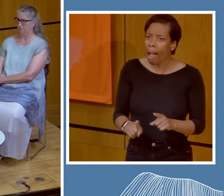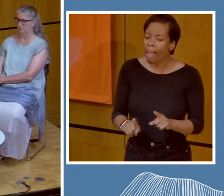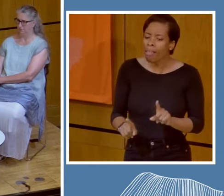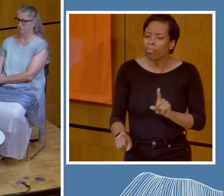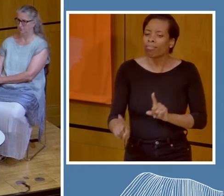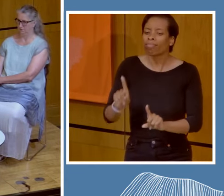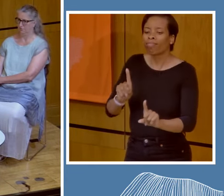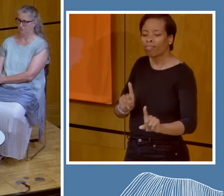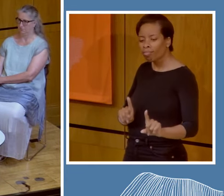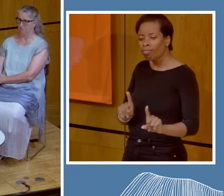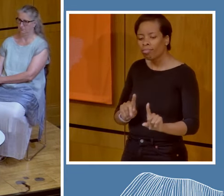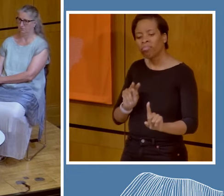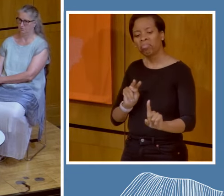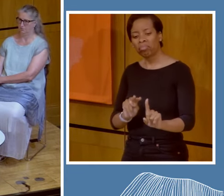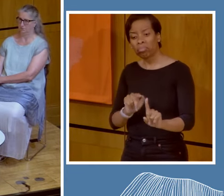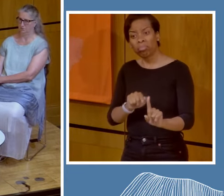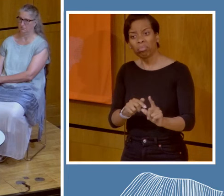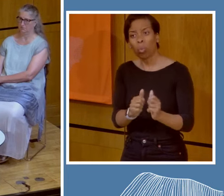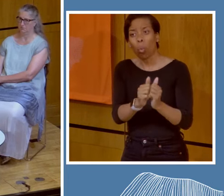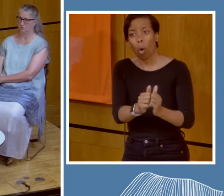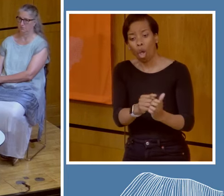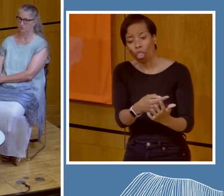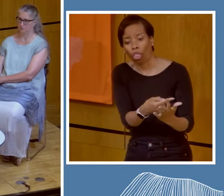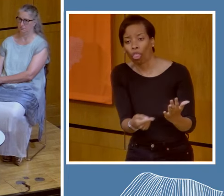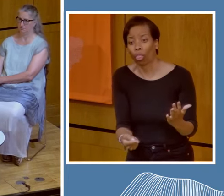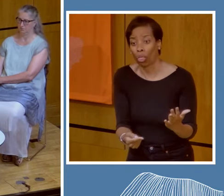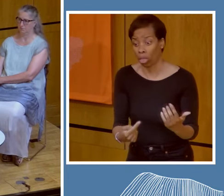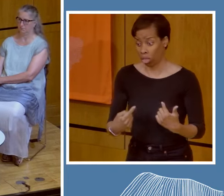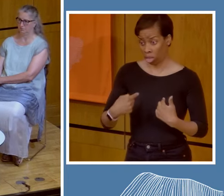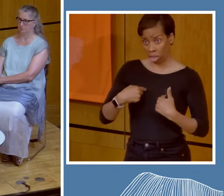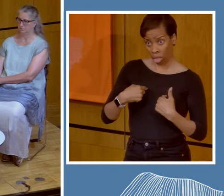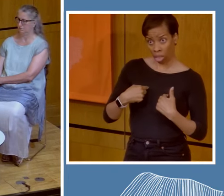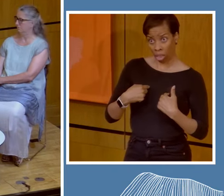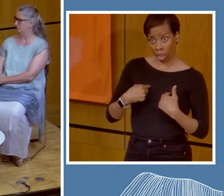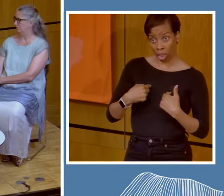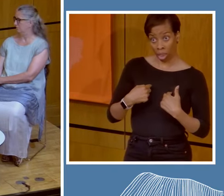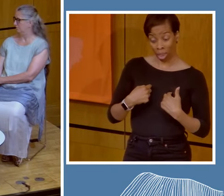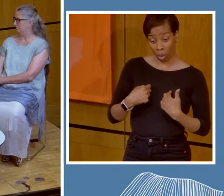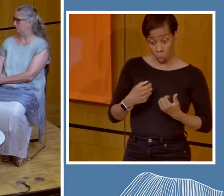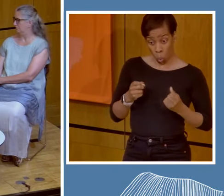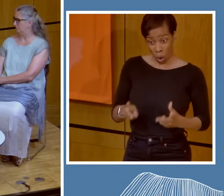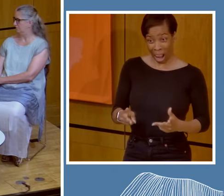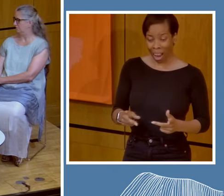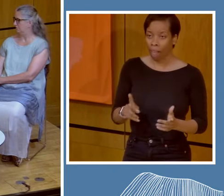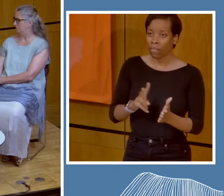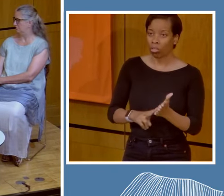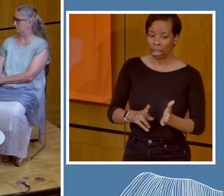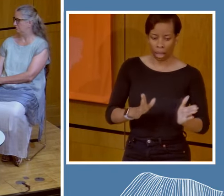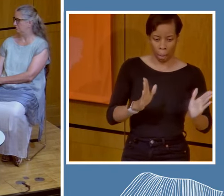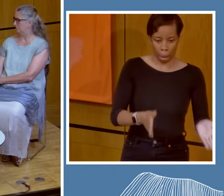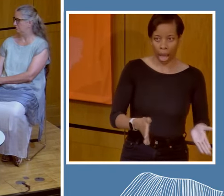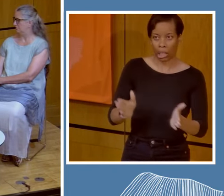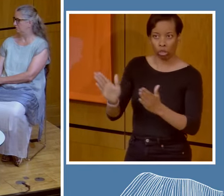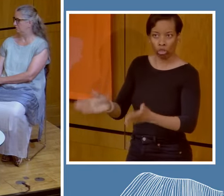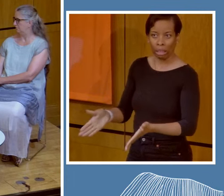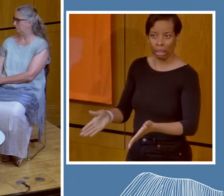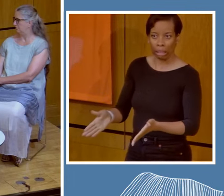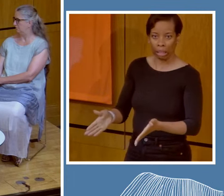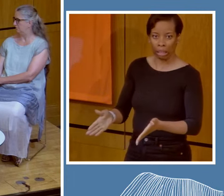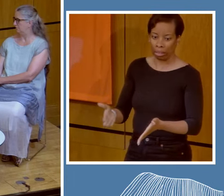on the Western side, recognize that what we have, this very binary way of looking at things, is largely driven by